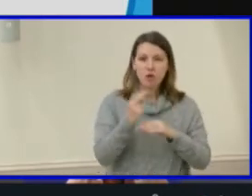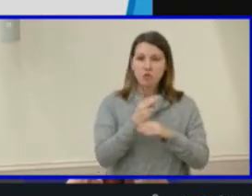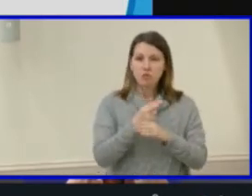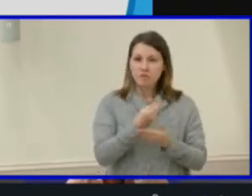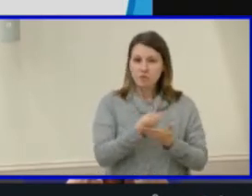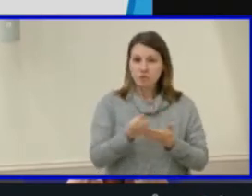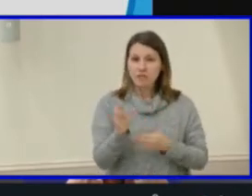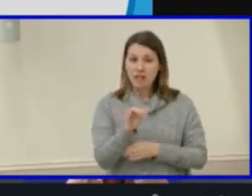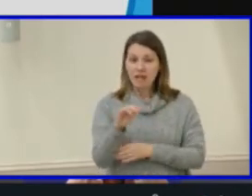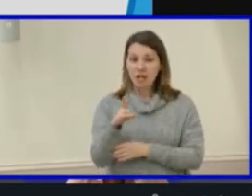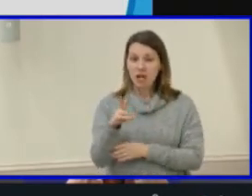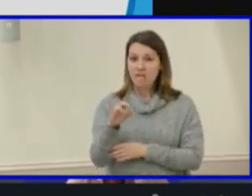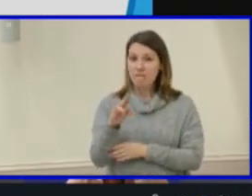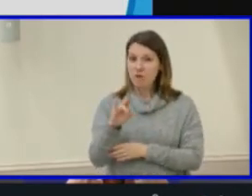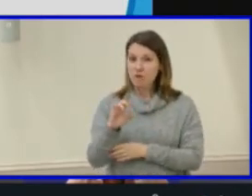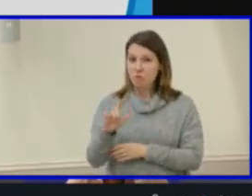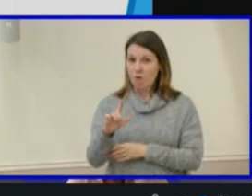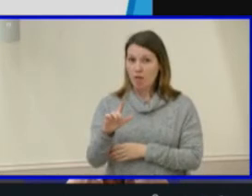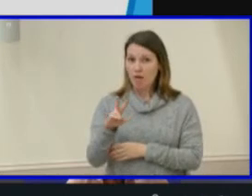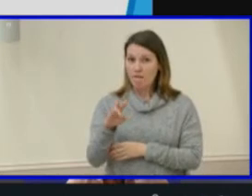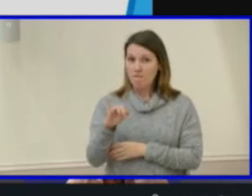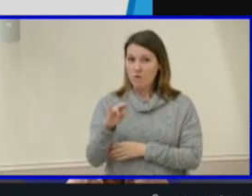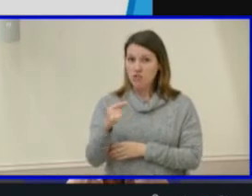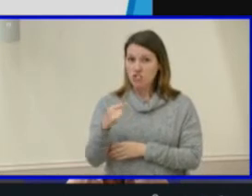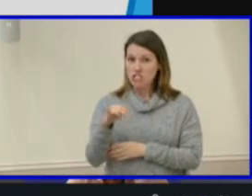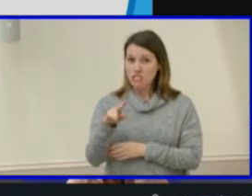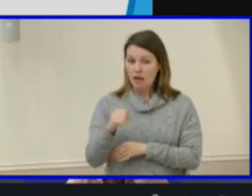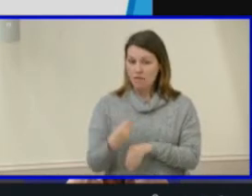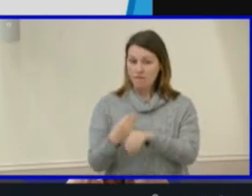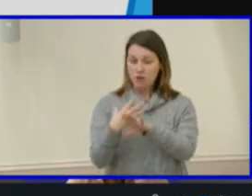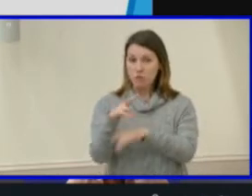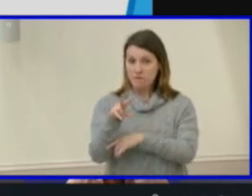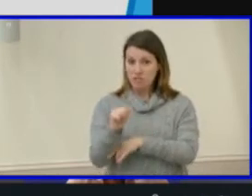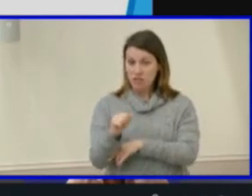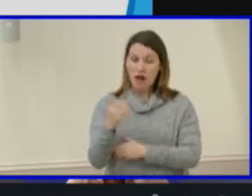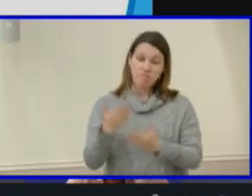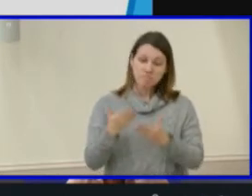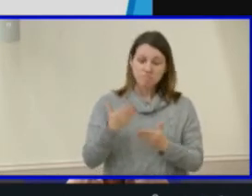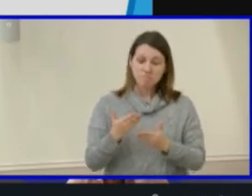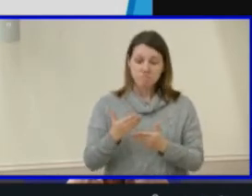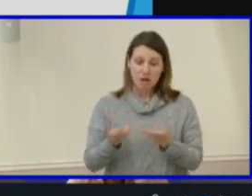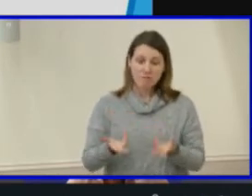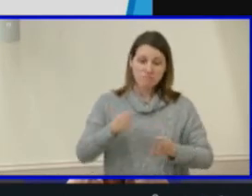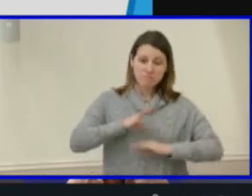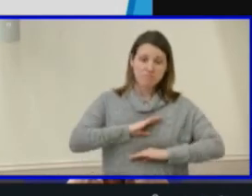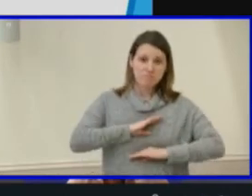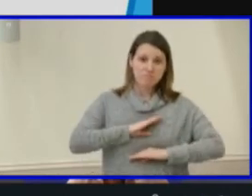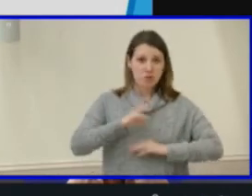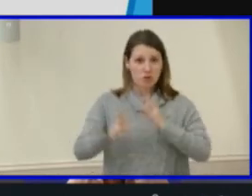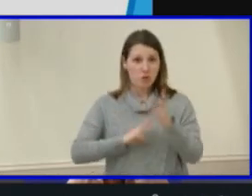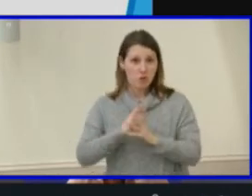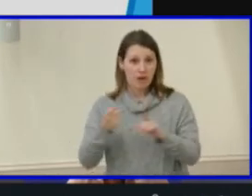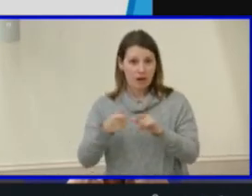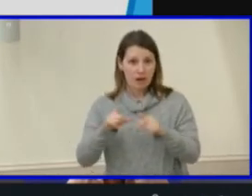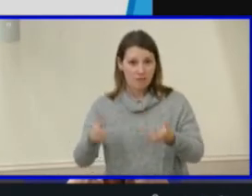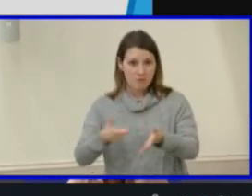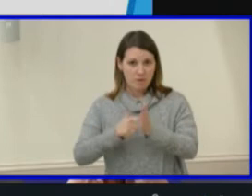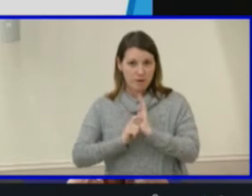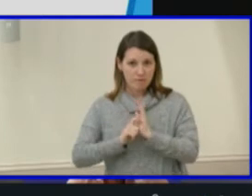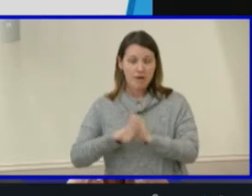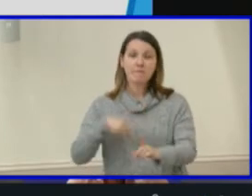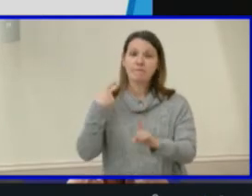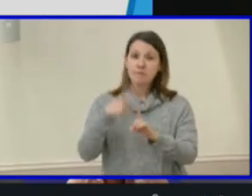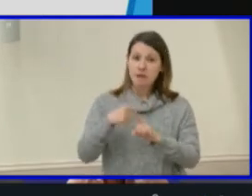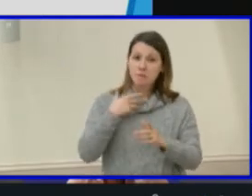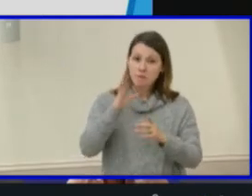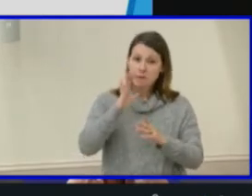Virginia could help support the acquisition of a world language for those meeting other application requirements. Additionally, we would like